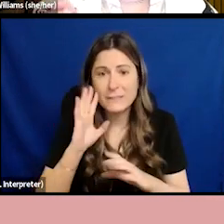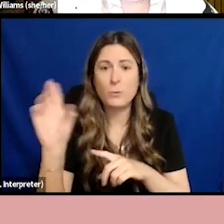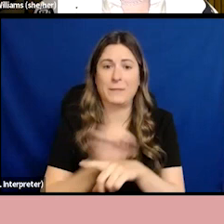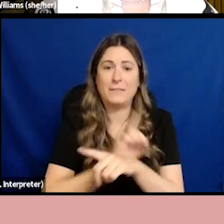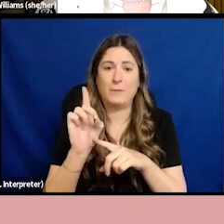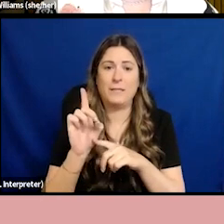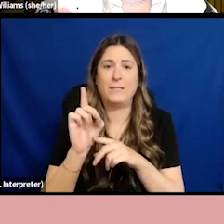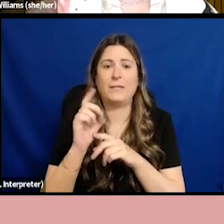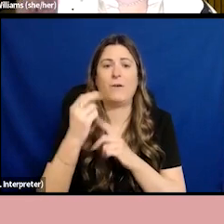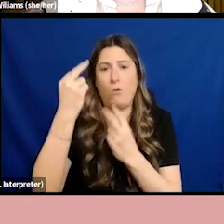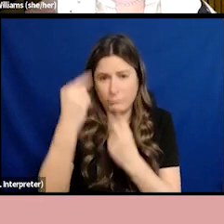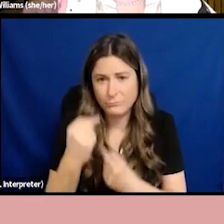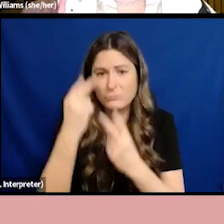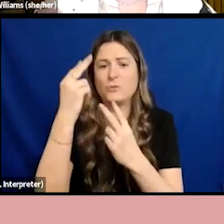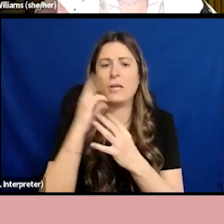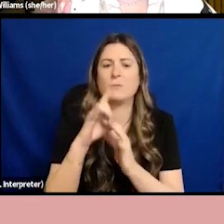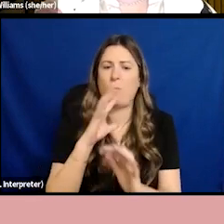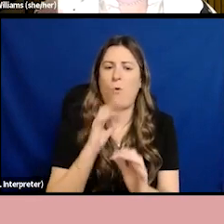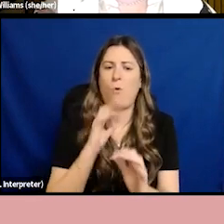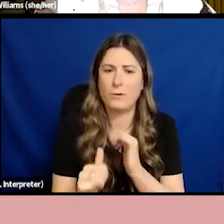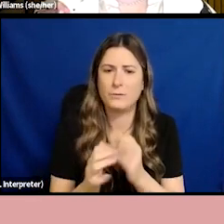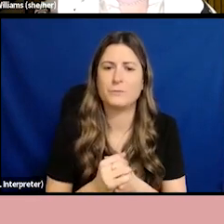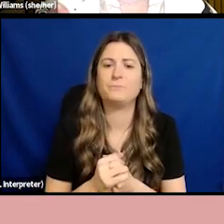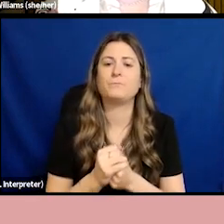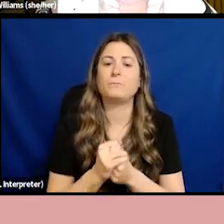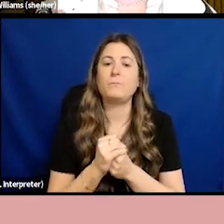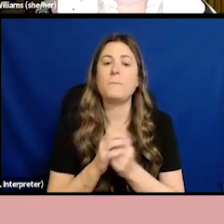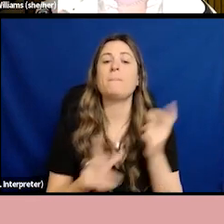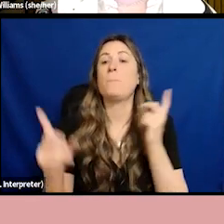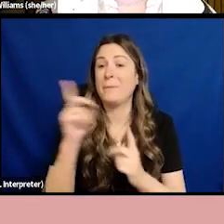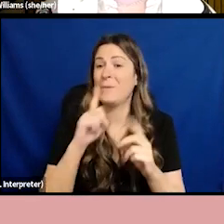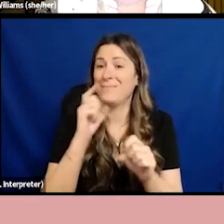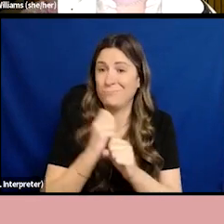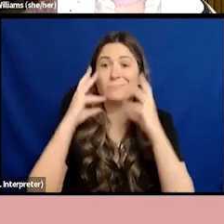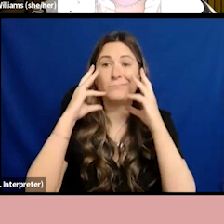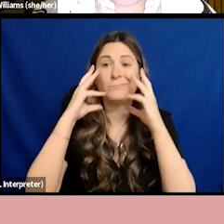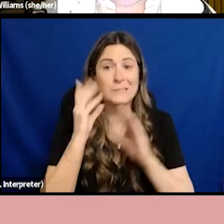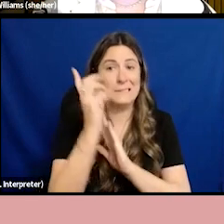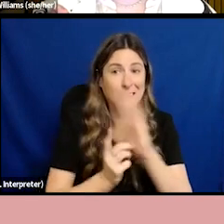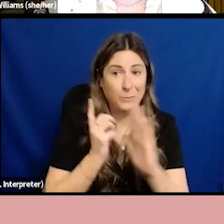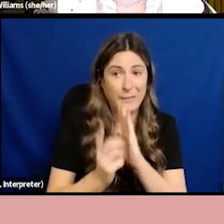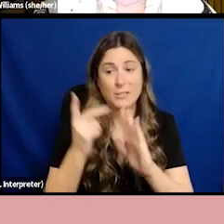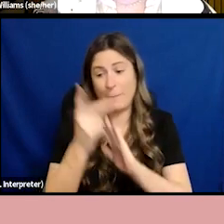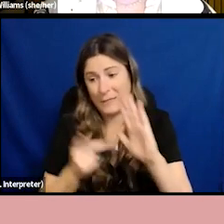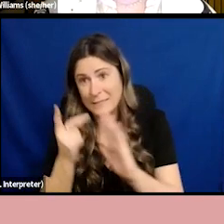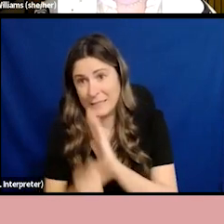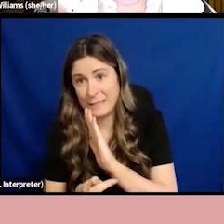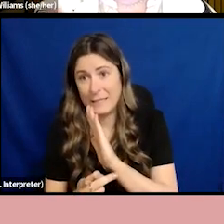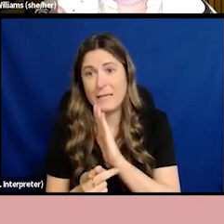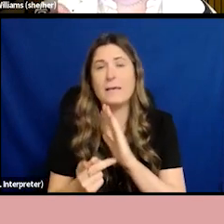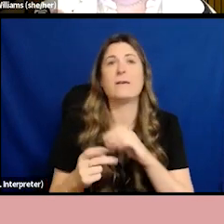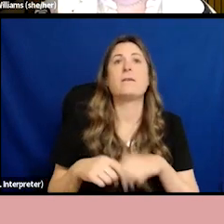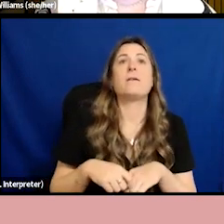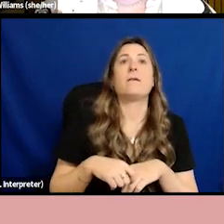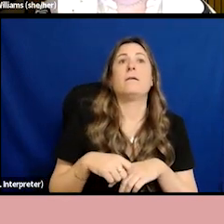All too often people who are suffering the most prejudice or injustice have been kept by structural and institutional racism